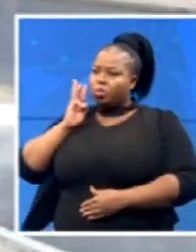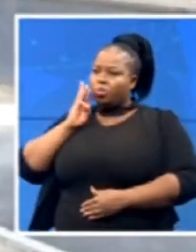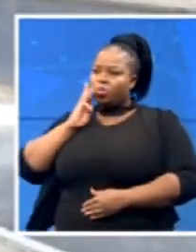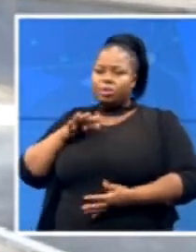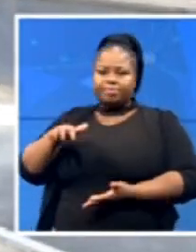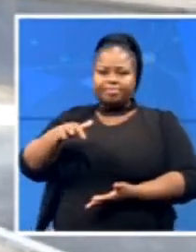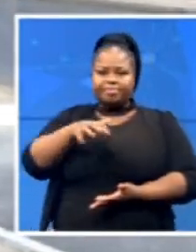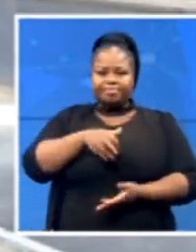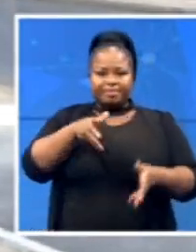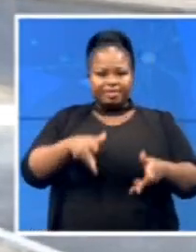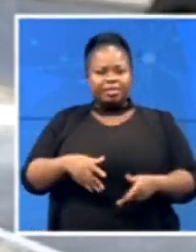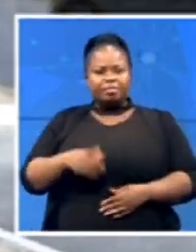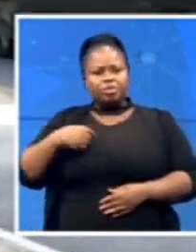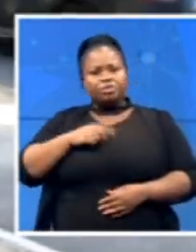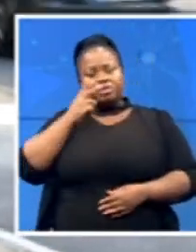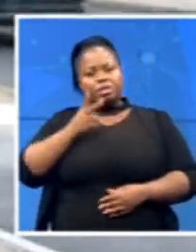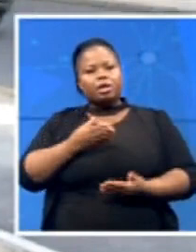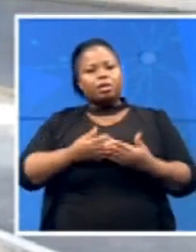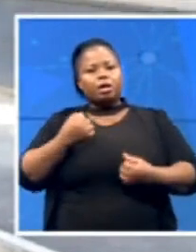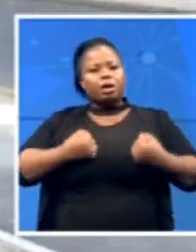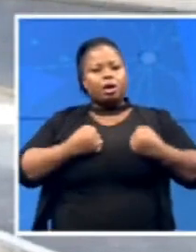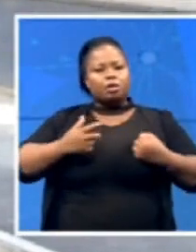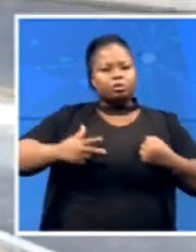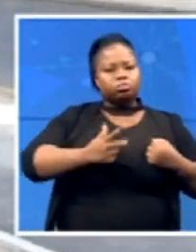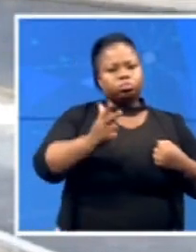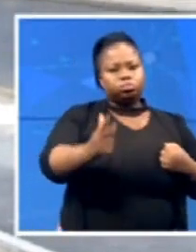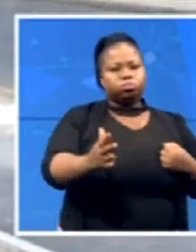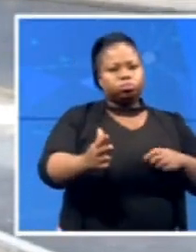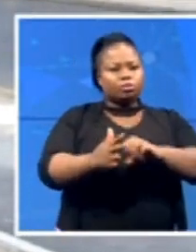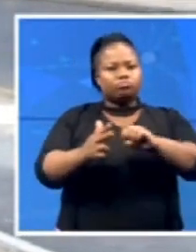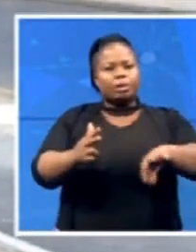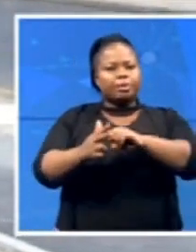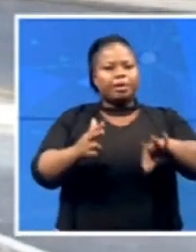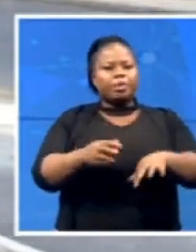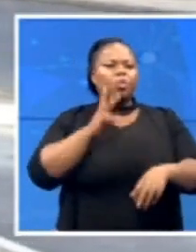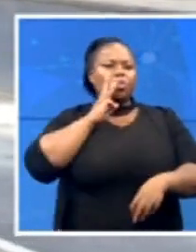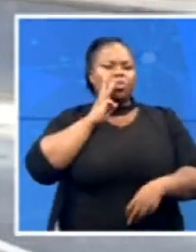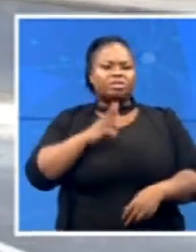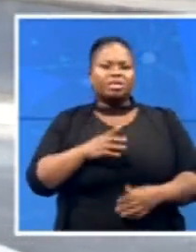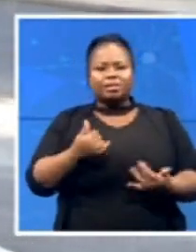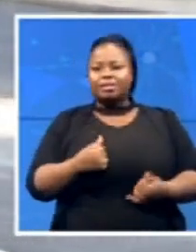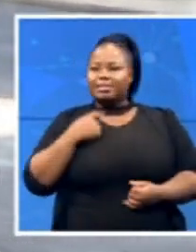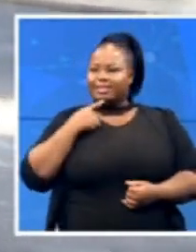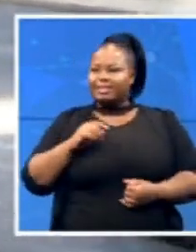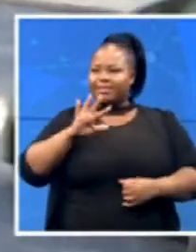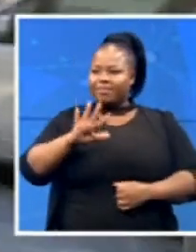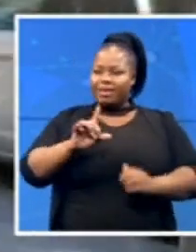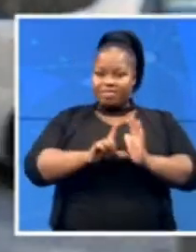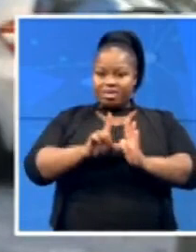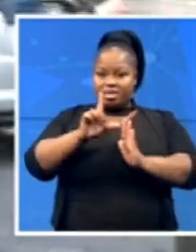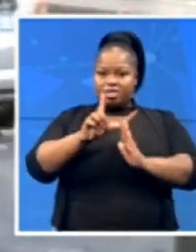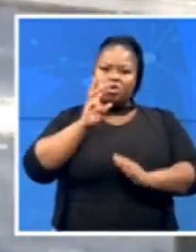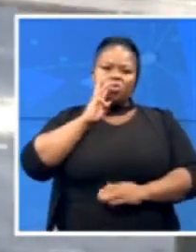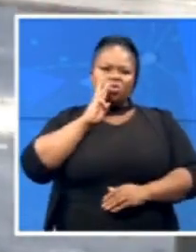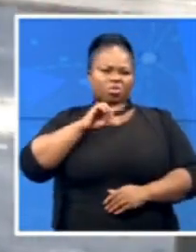cars pooling up here, dropping off water, and they're asking for 5 litre cans of water. It's just easy to disperse that way and